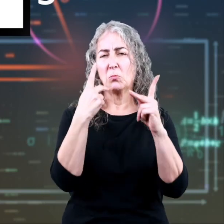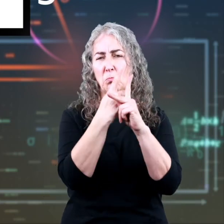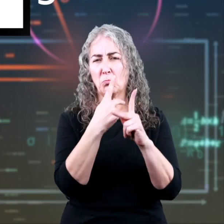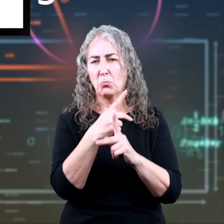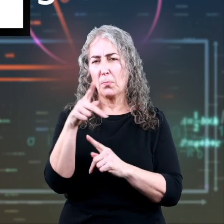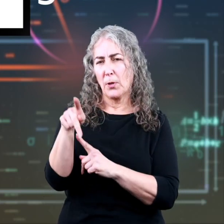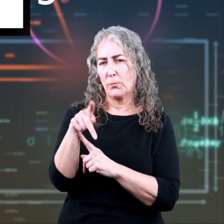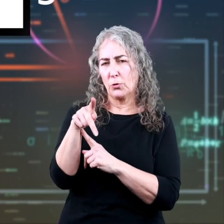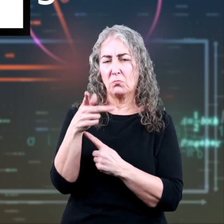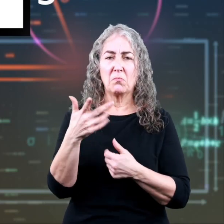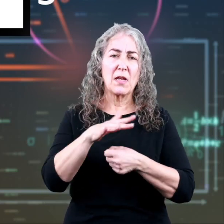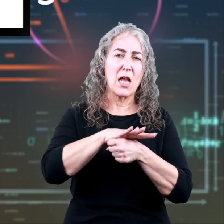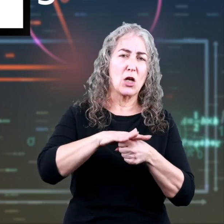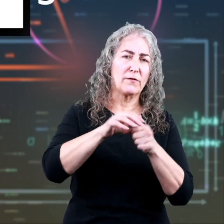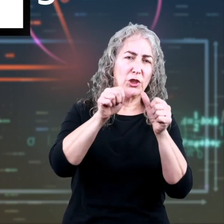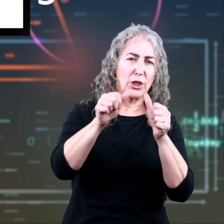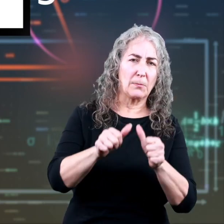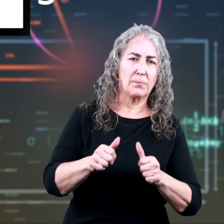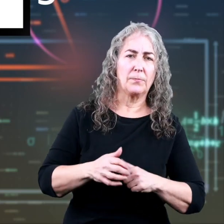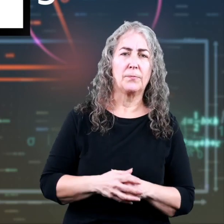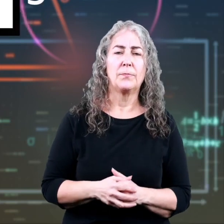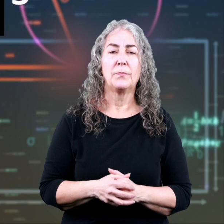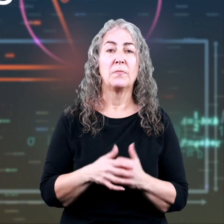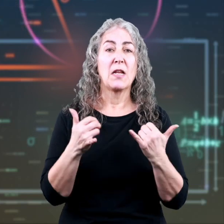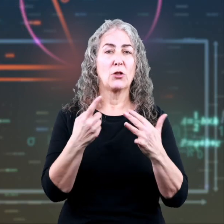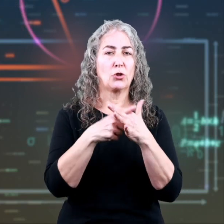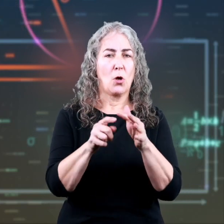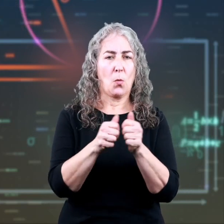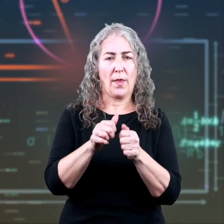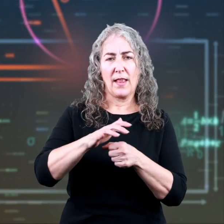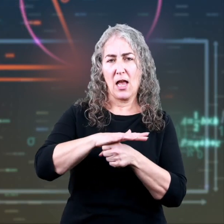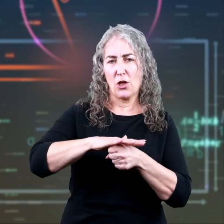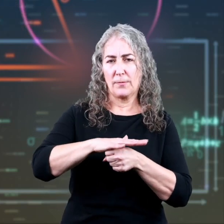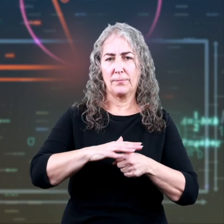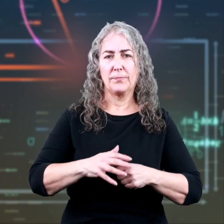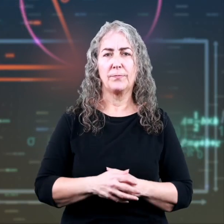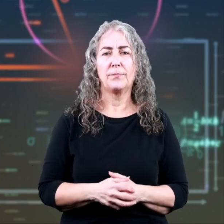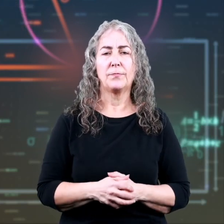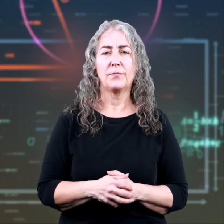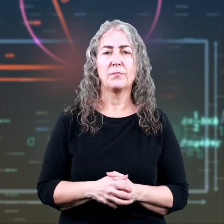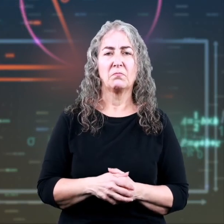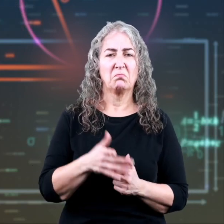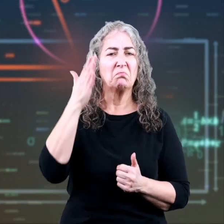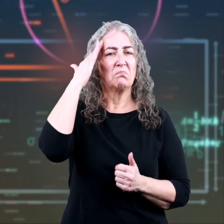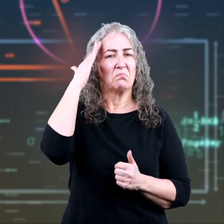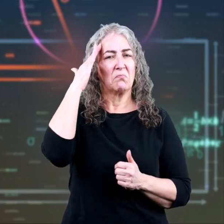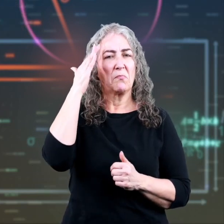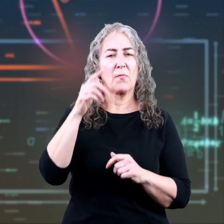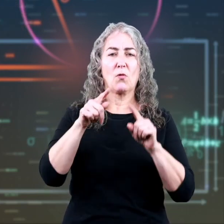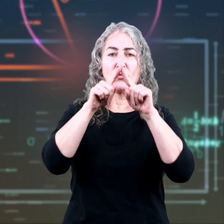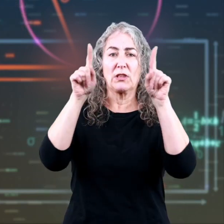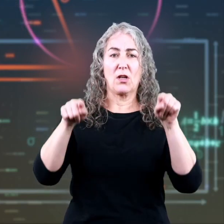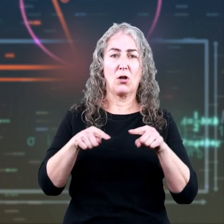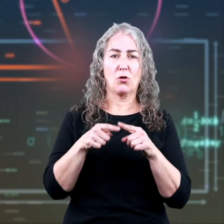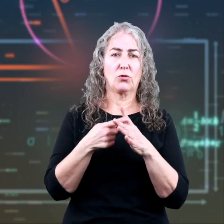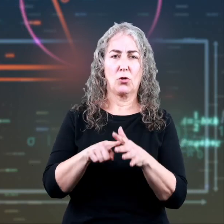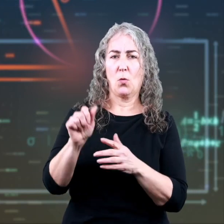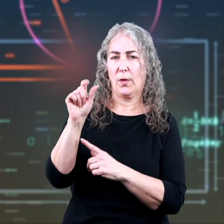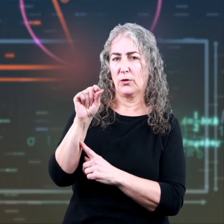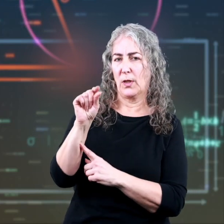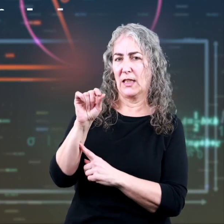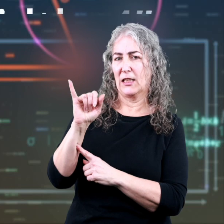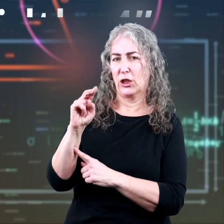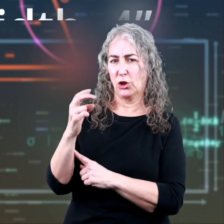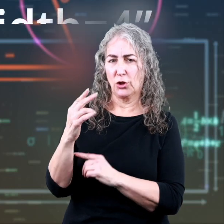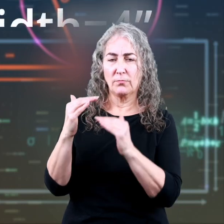figure out the perimeter and area of the shape. Let's start with the area. We know the length of rectangle A is 20